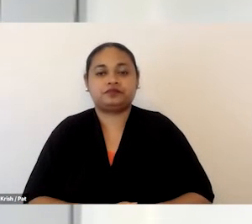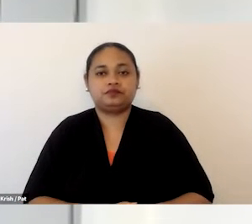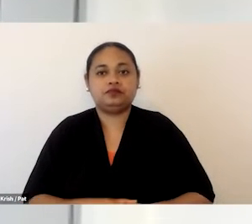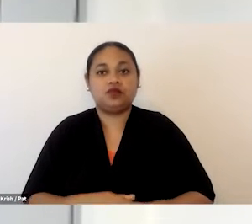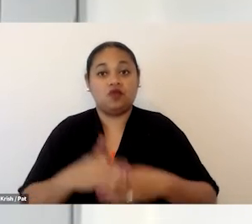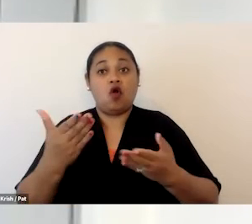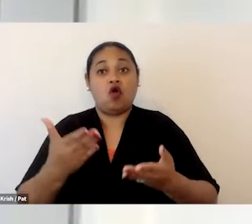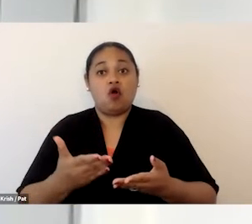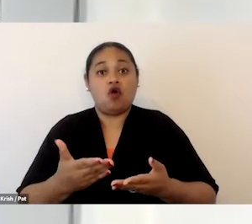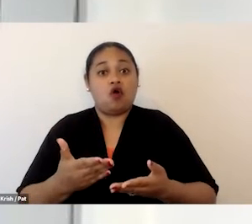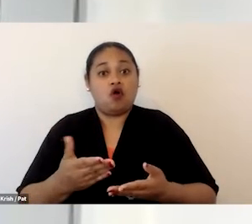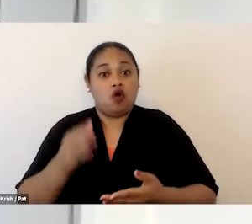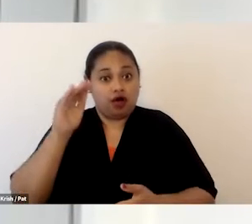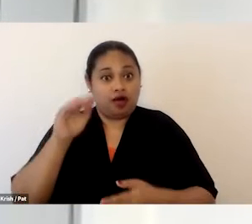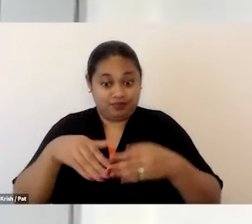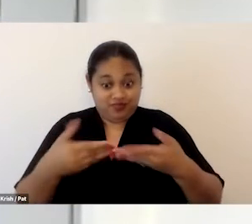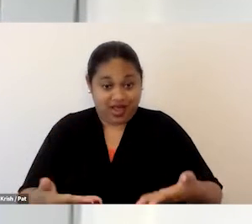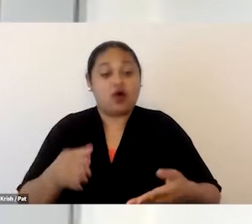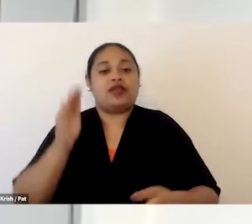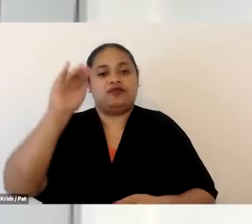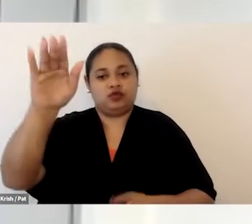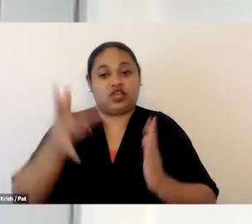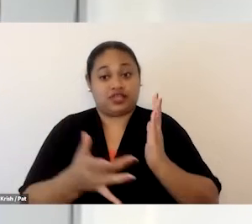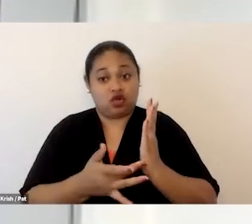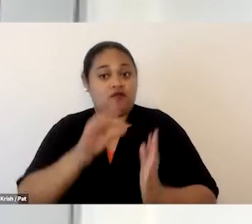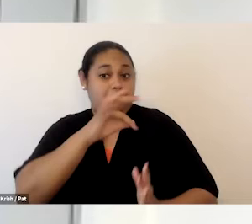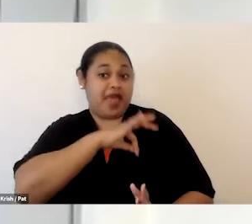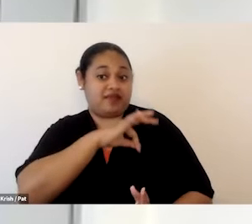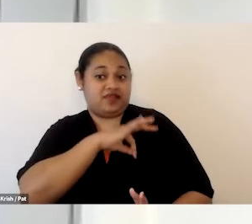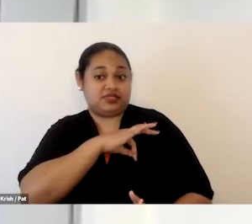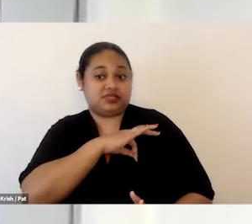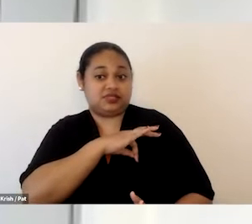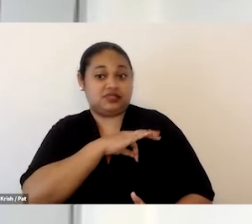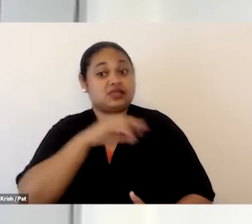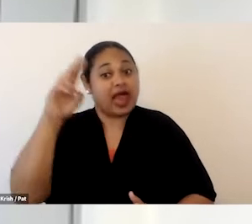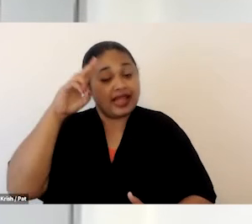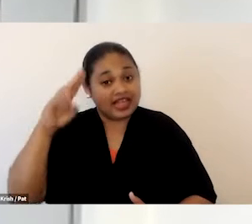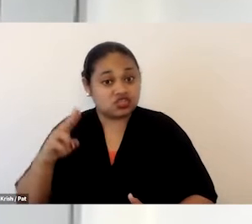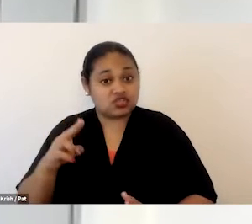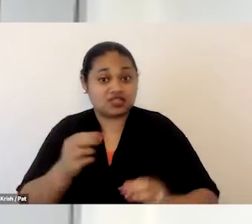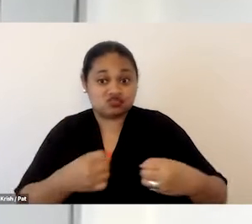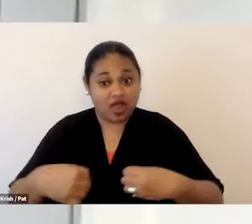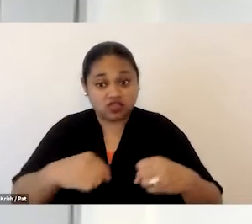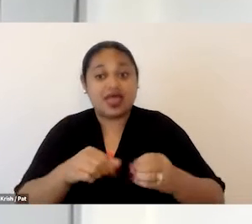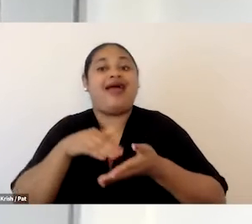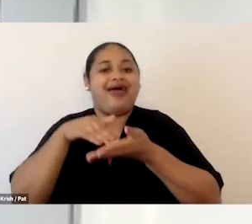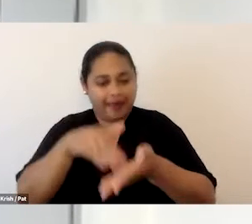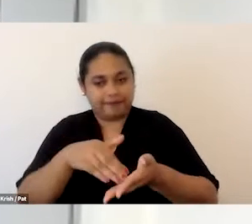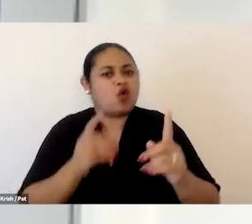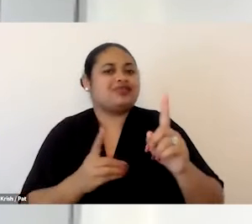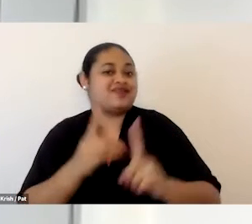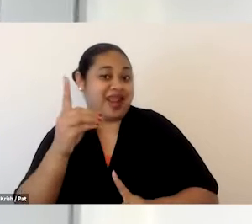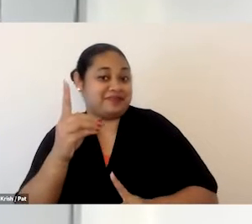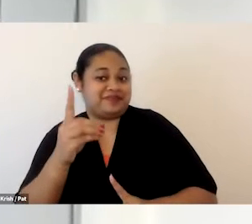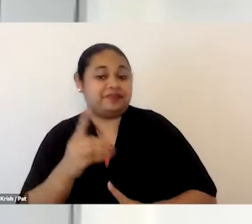will be used for our benefit. And national strategies help set a vision for that responsible innovation.